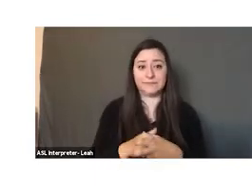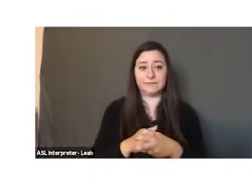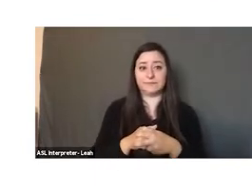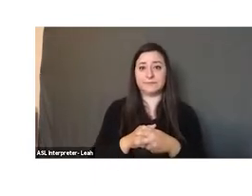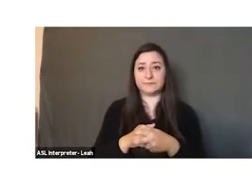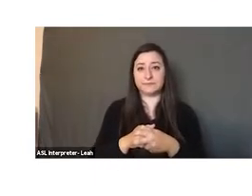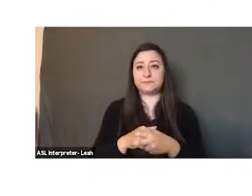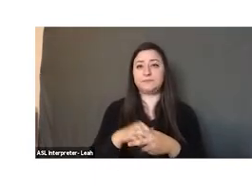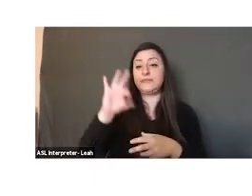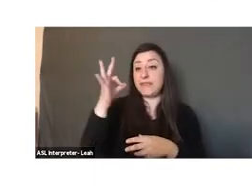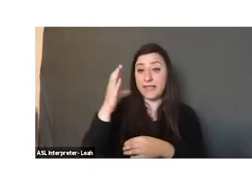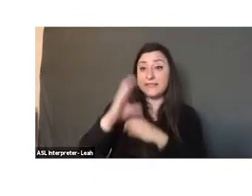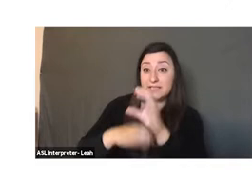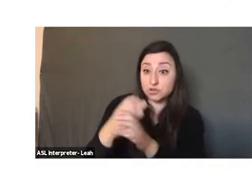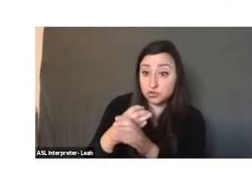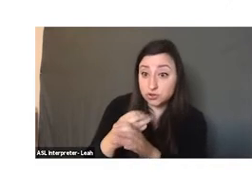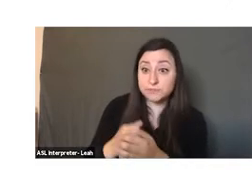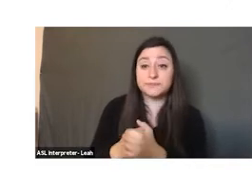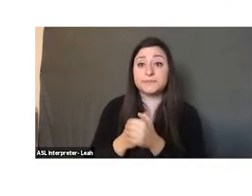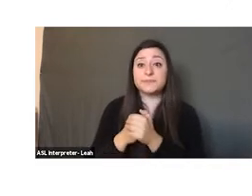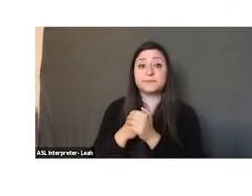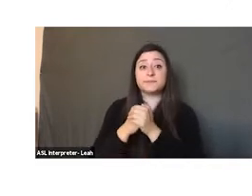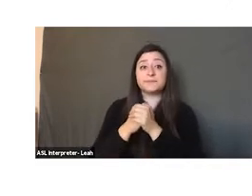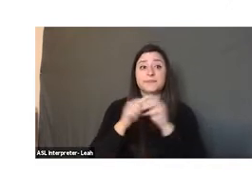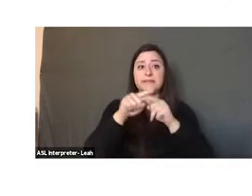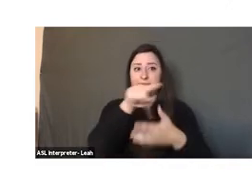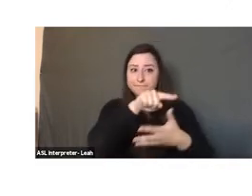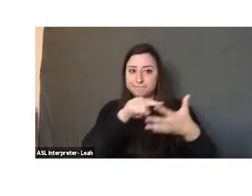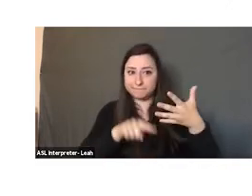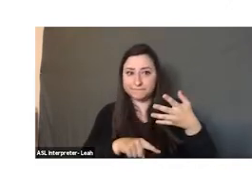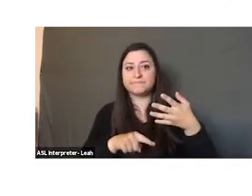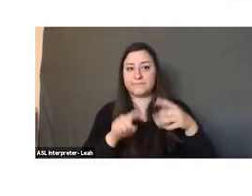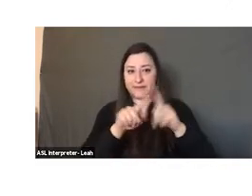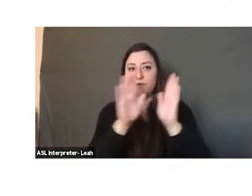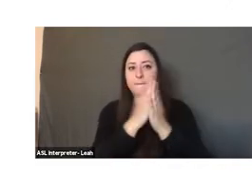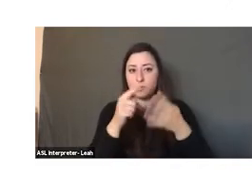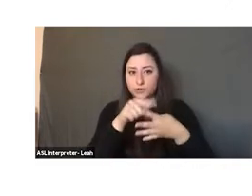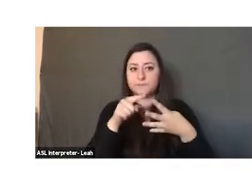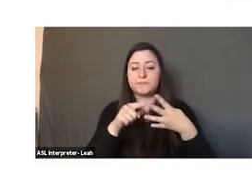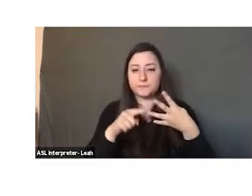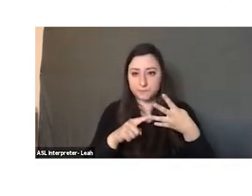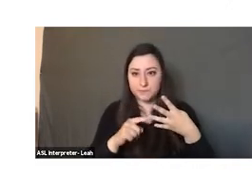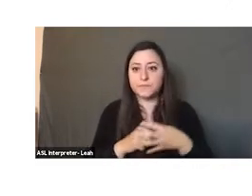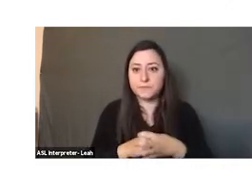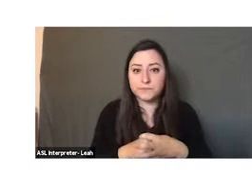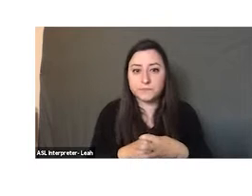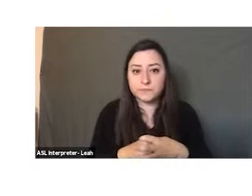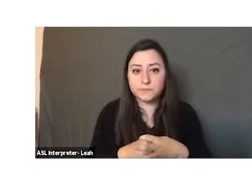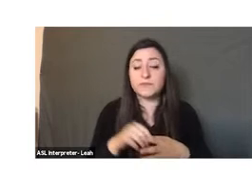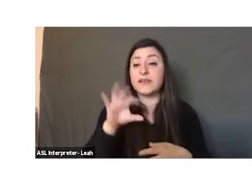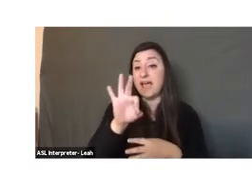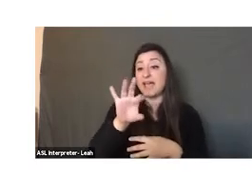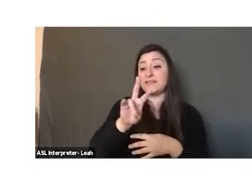nice century, Kitab al-Saidala, a pharmaceutical encyclopedia by Al-Bayrooni, who lived between 973